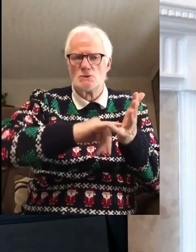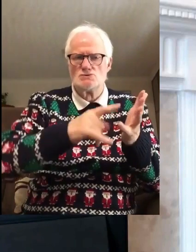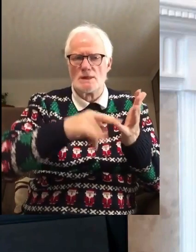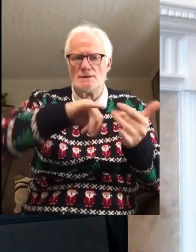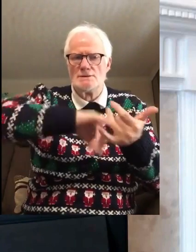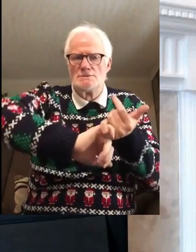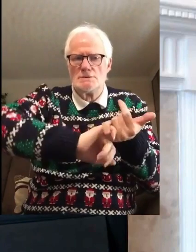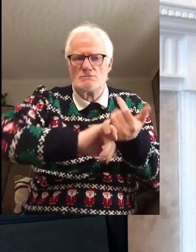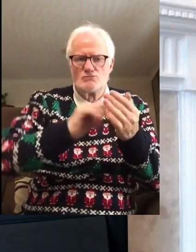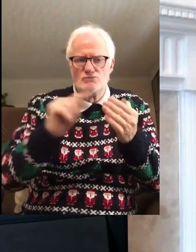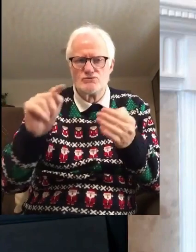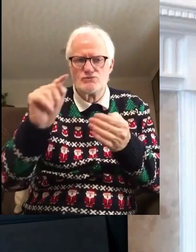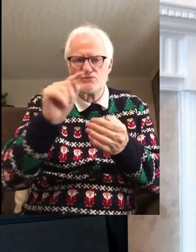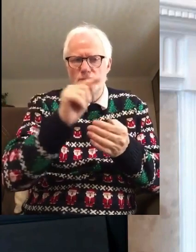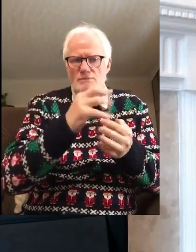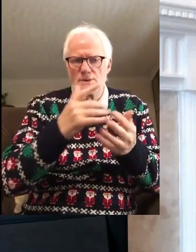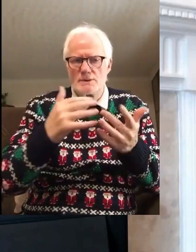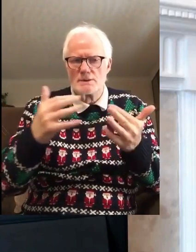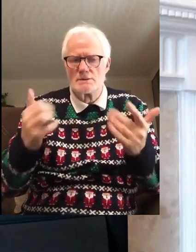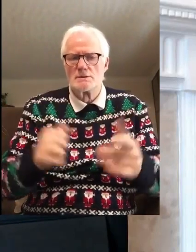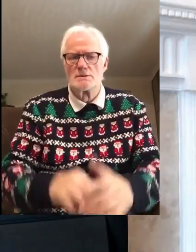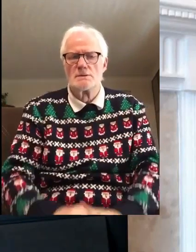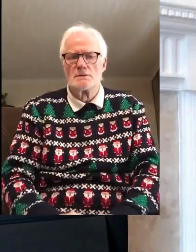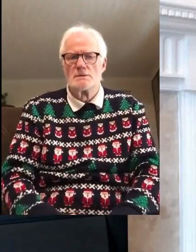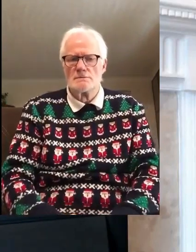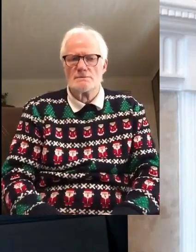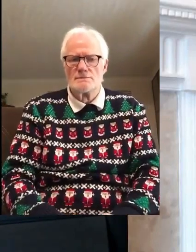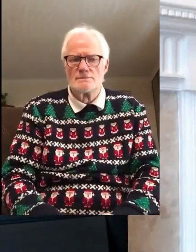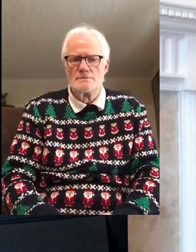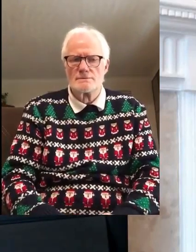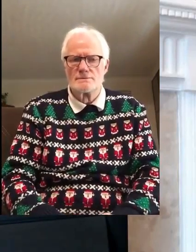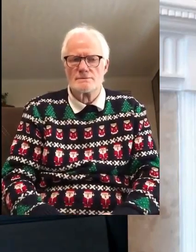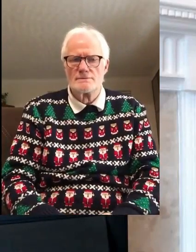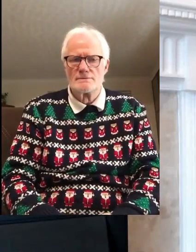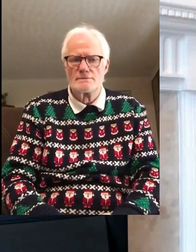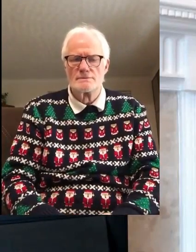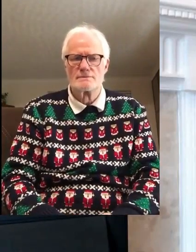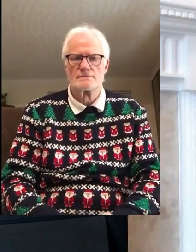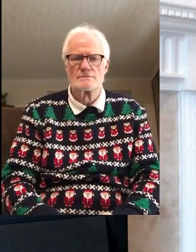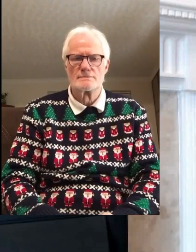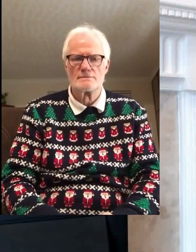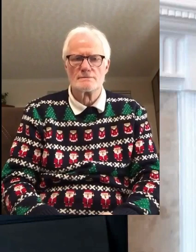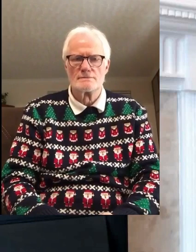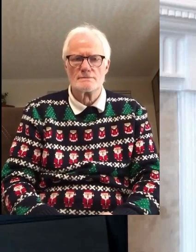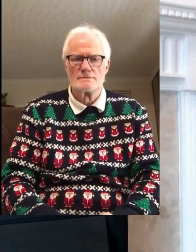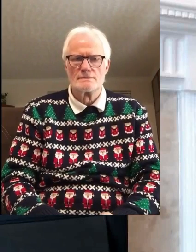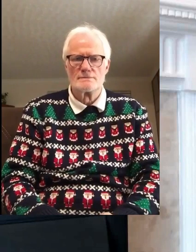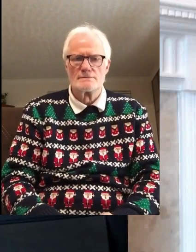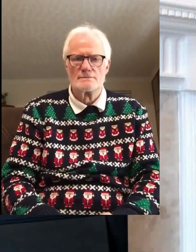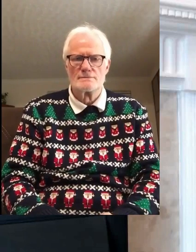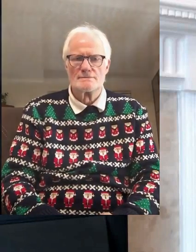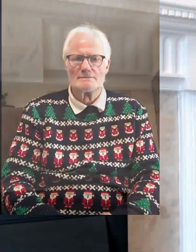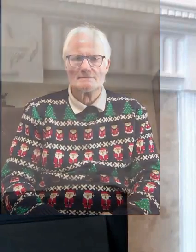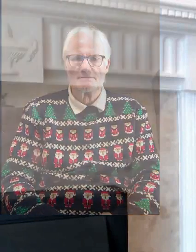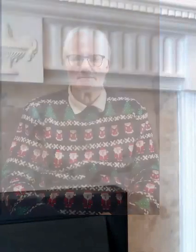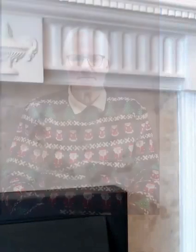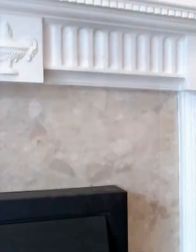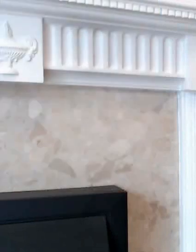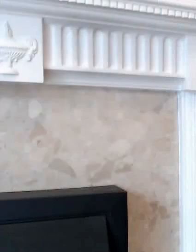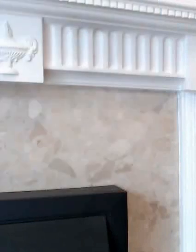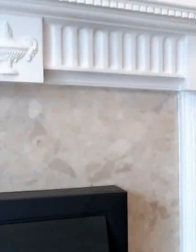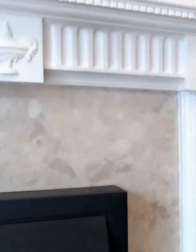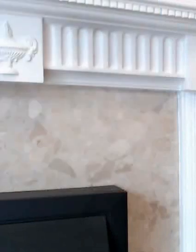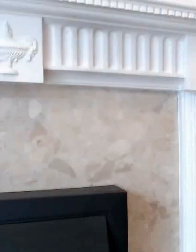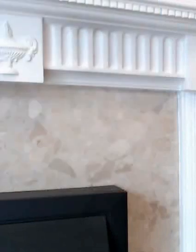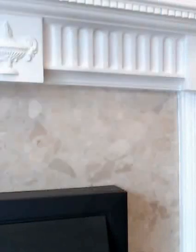back home to their home town so that they could be counted. Joseph had come from the town of